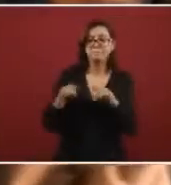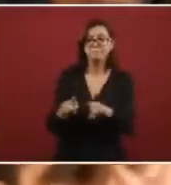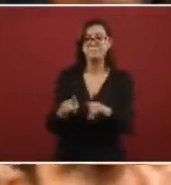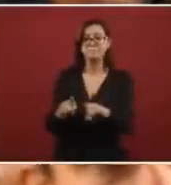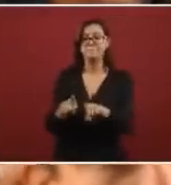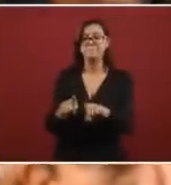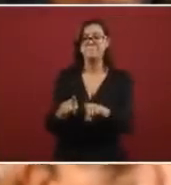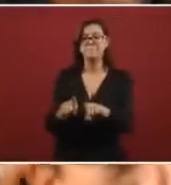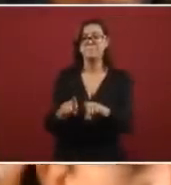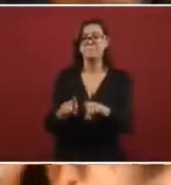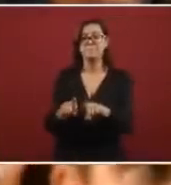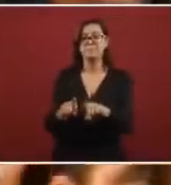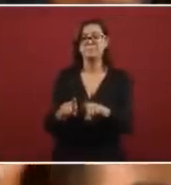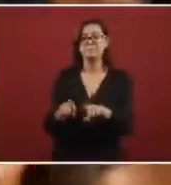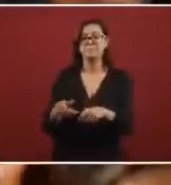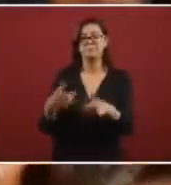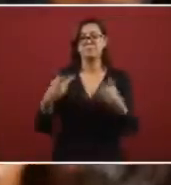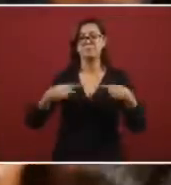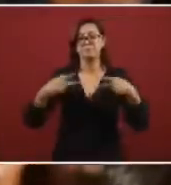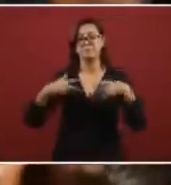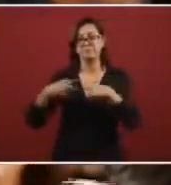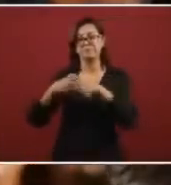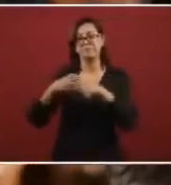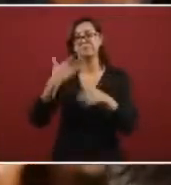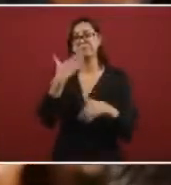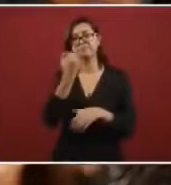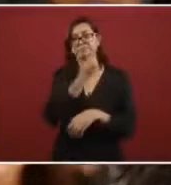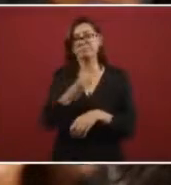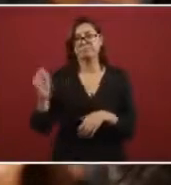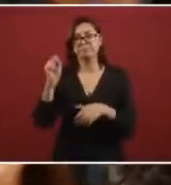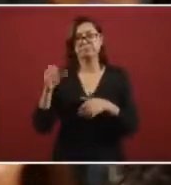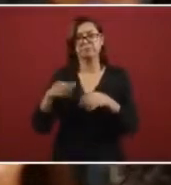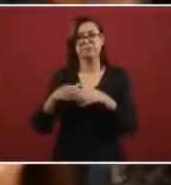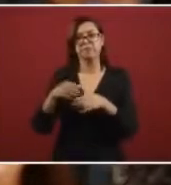Simultaneously, our technocrats,